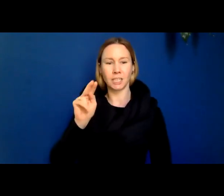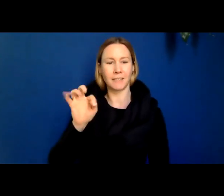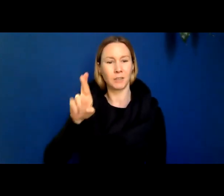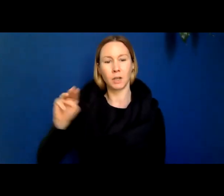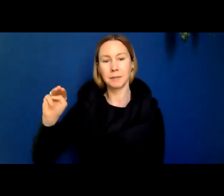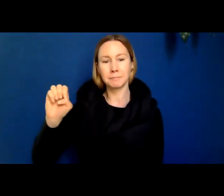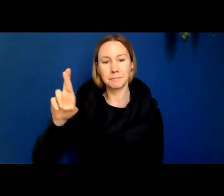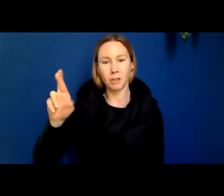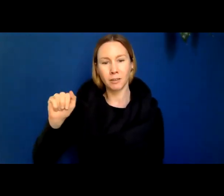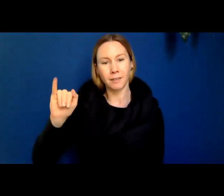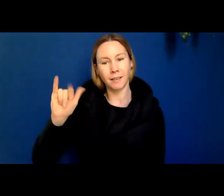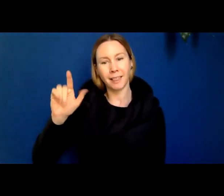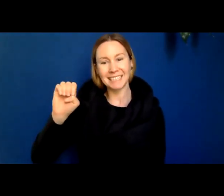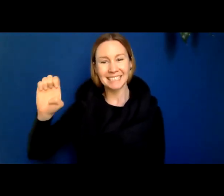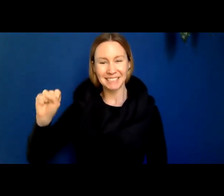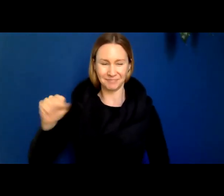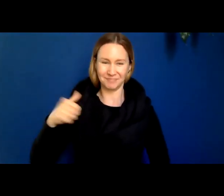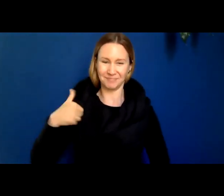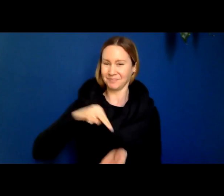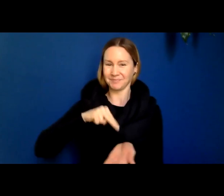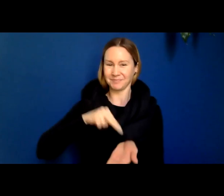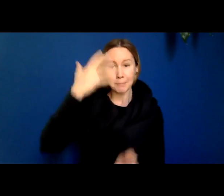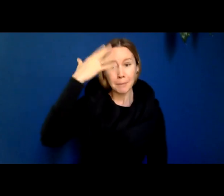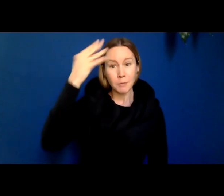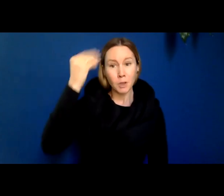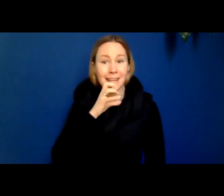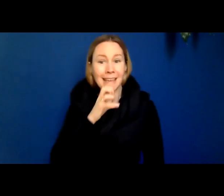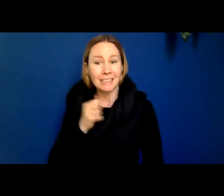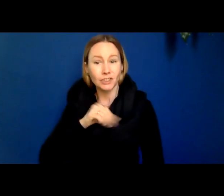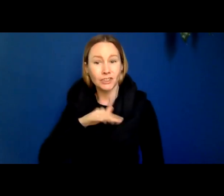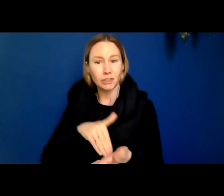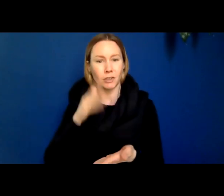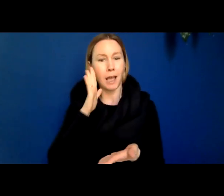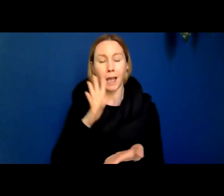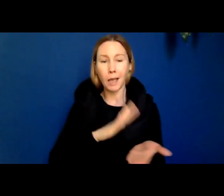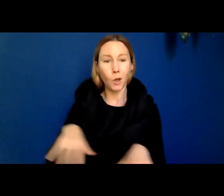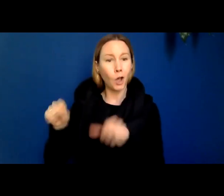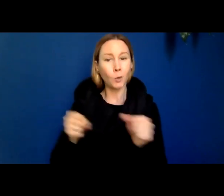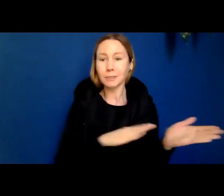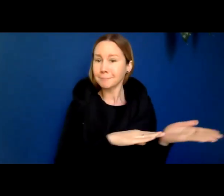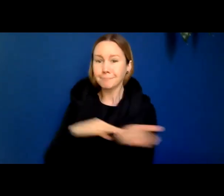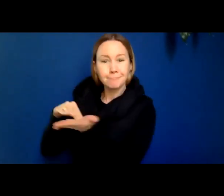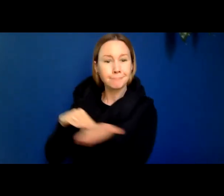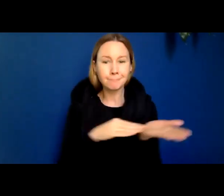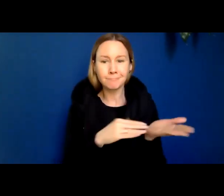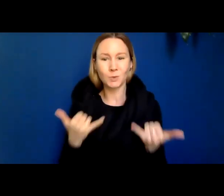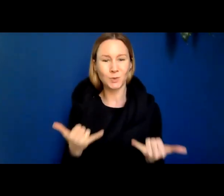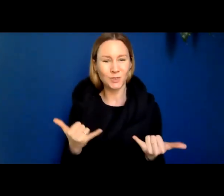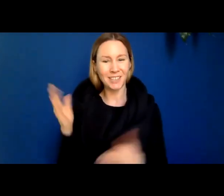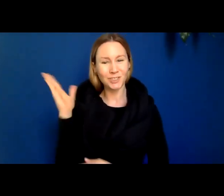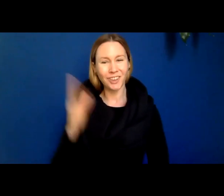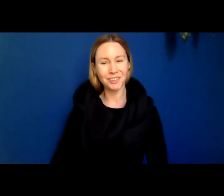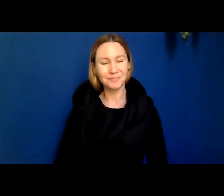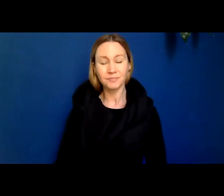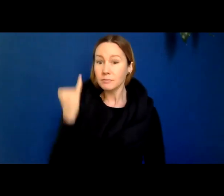and I'm a nurse at the Memory and Aging Center, and I'll be moderating today's talk. First, if you have a question